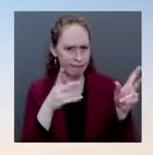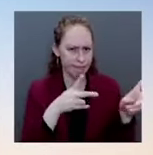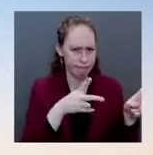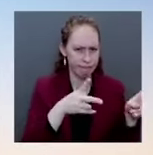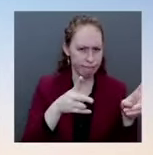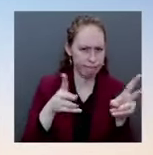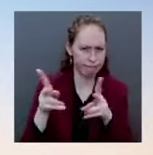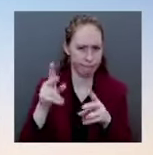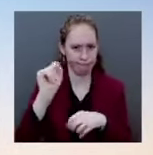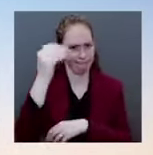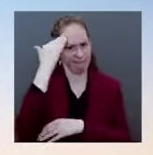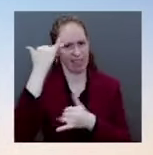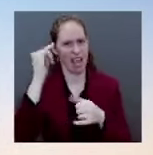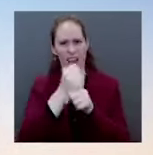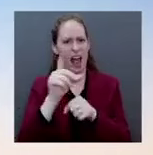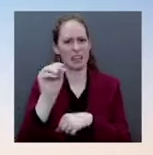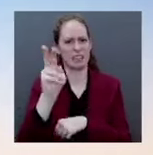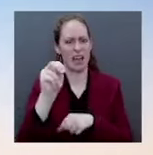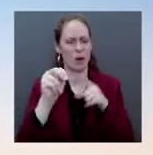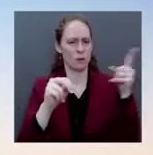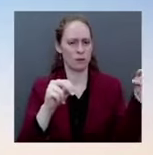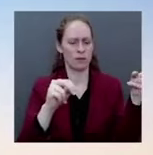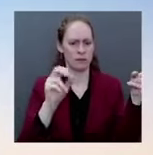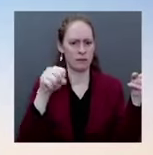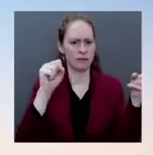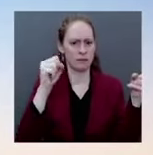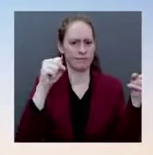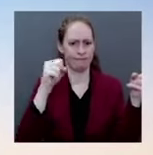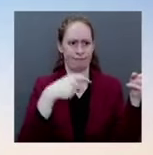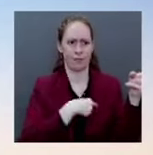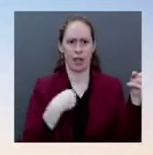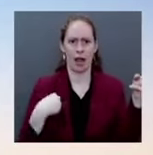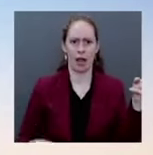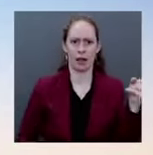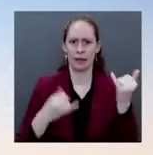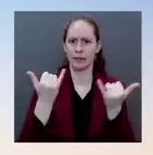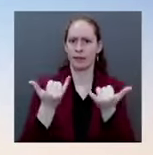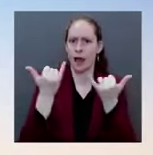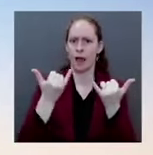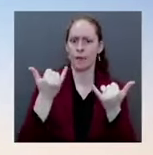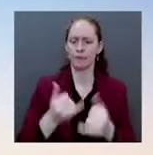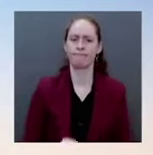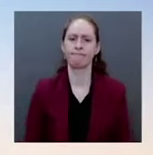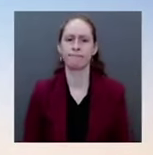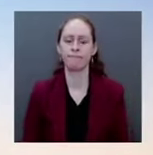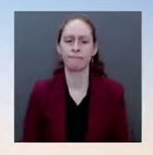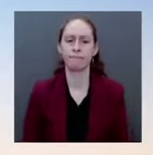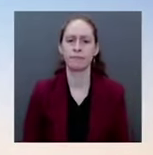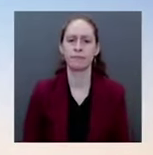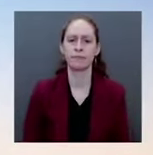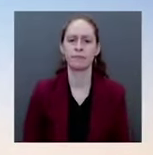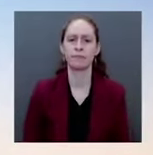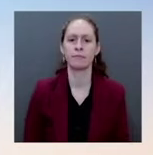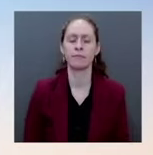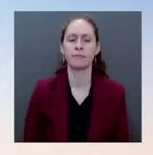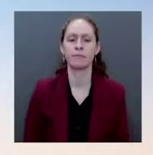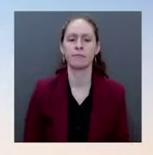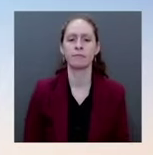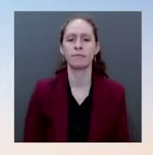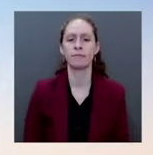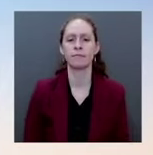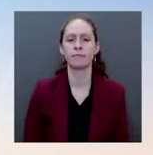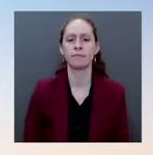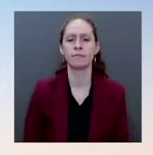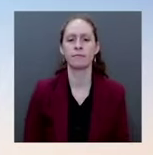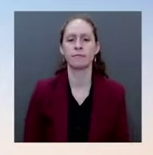because the production facilities in those geographies are principally suppliers to the Chinese market. But the situation is